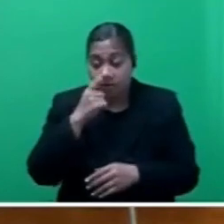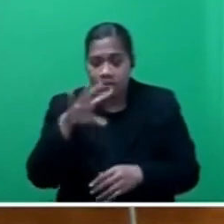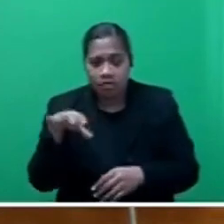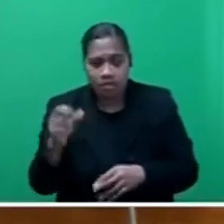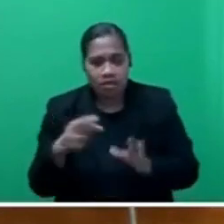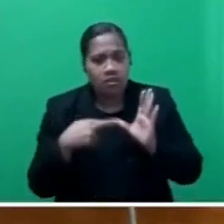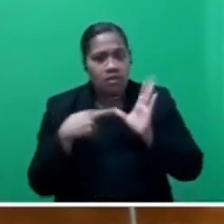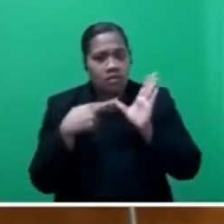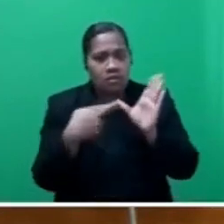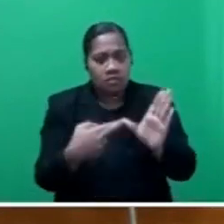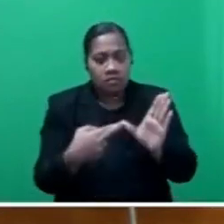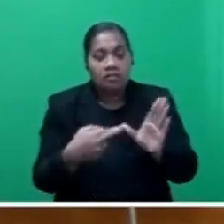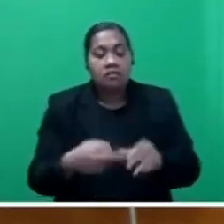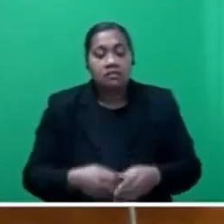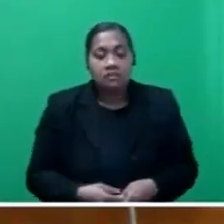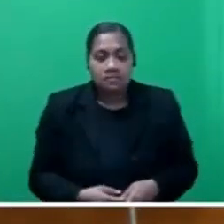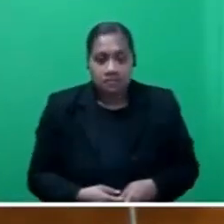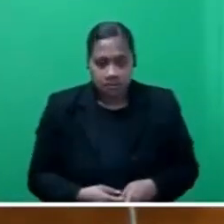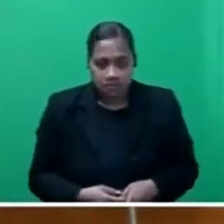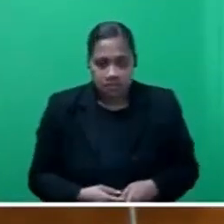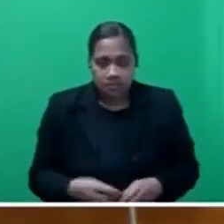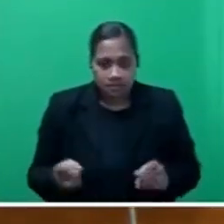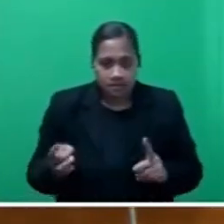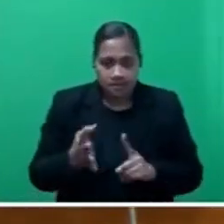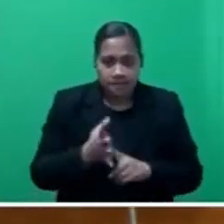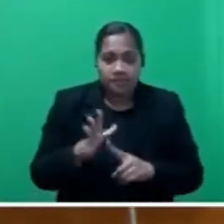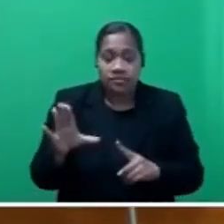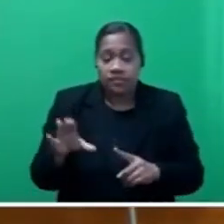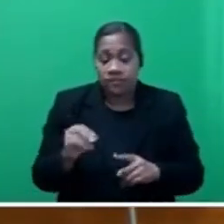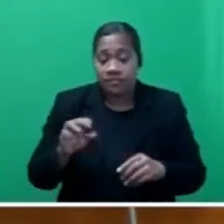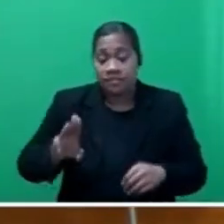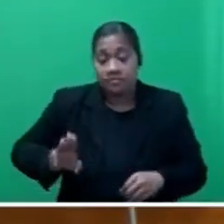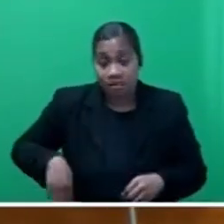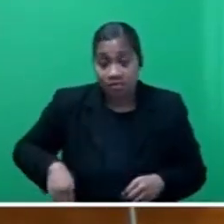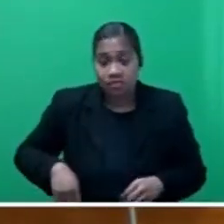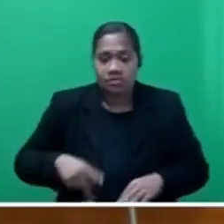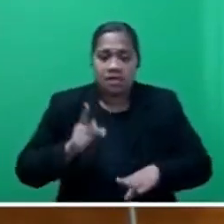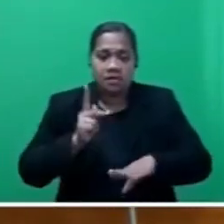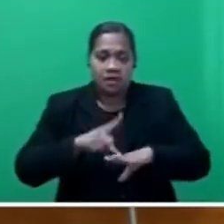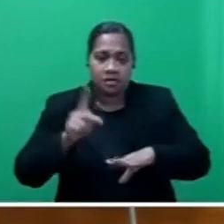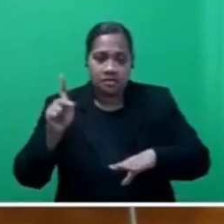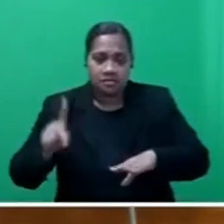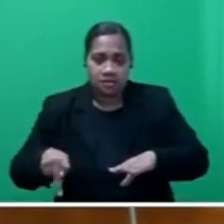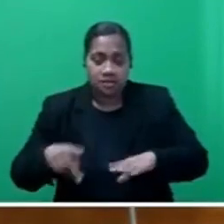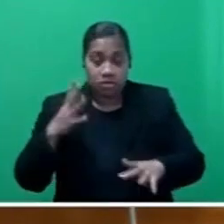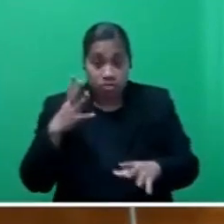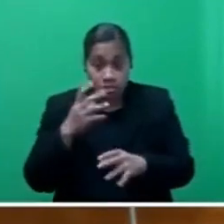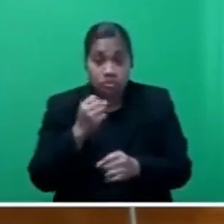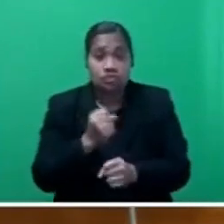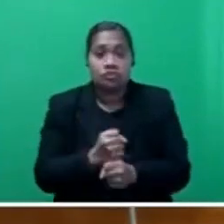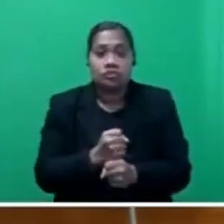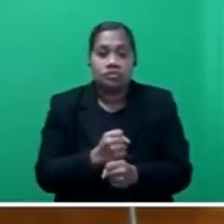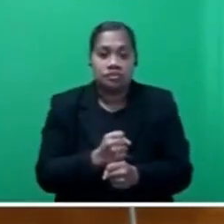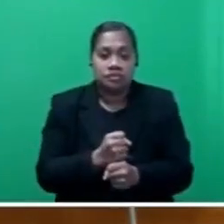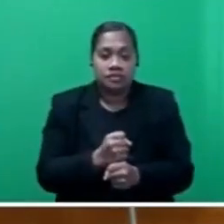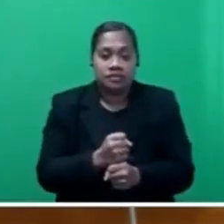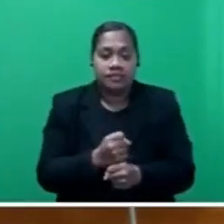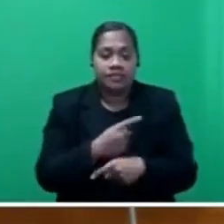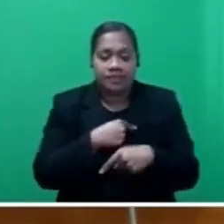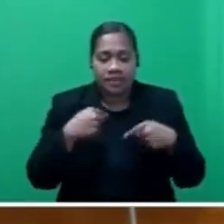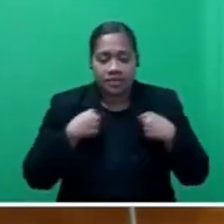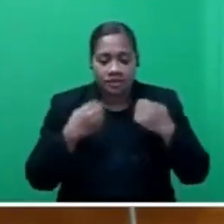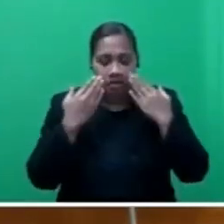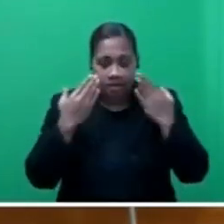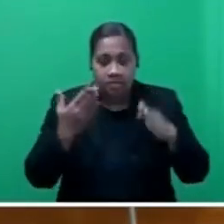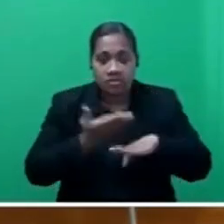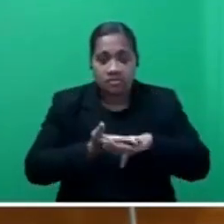raising issues to them especially from fellow members of Parliament. And to conclude, Mr Speaker, we acknowledge the new